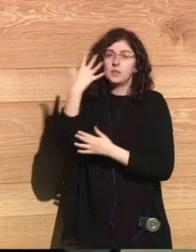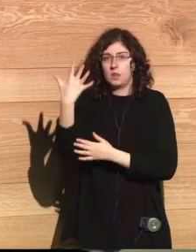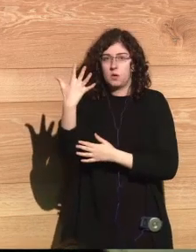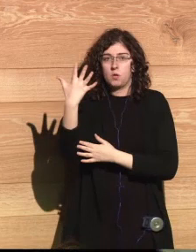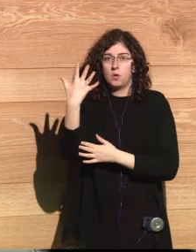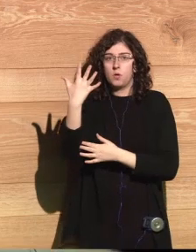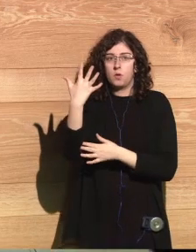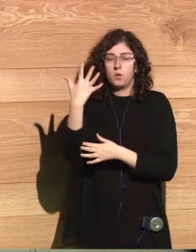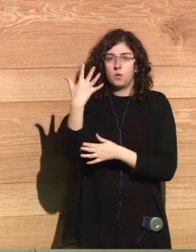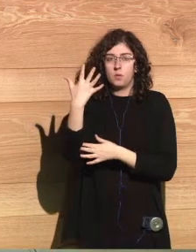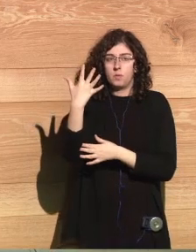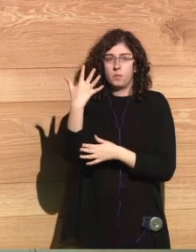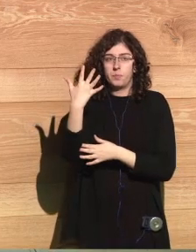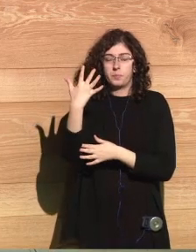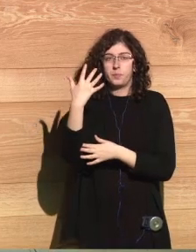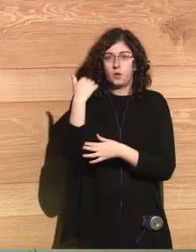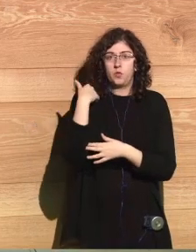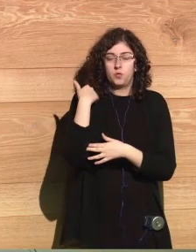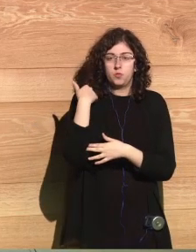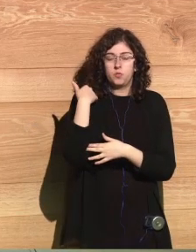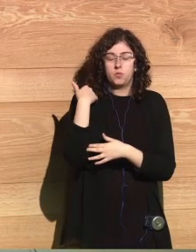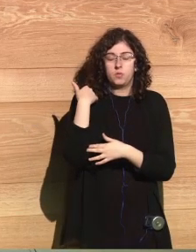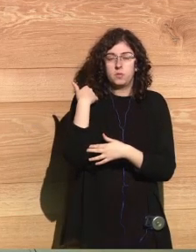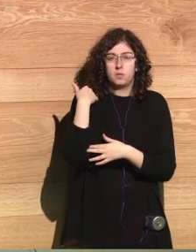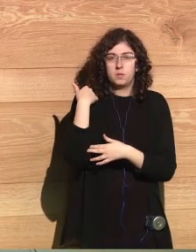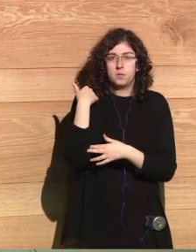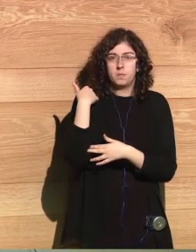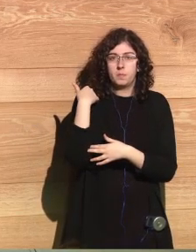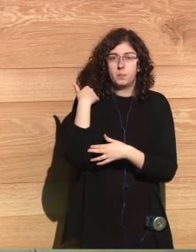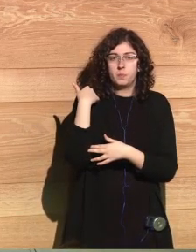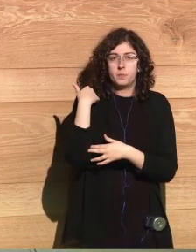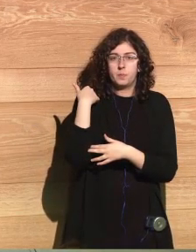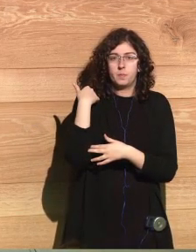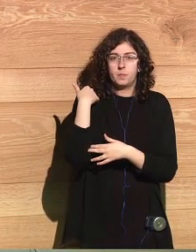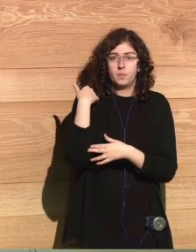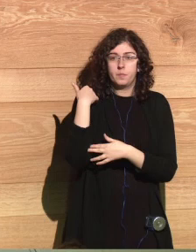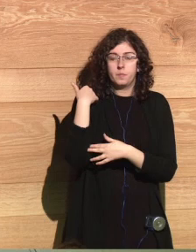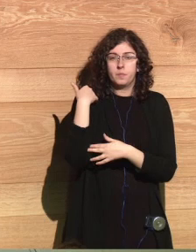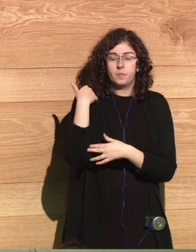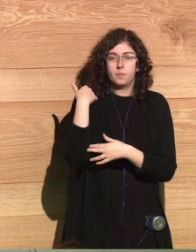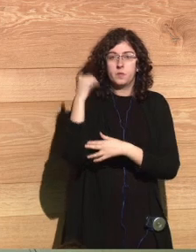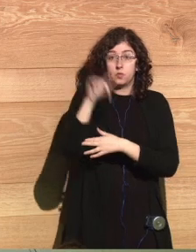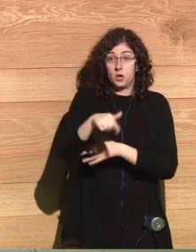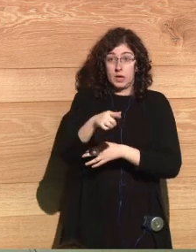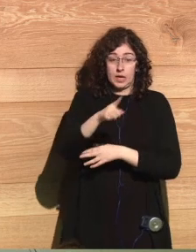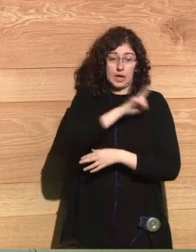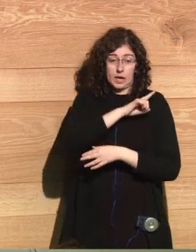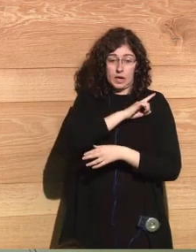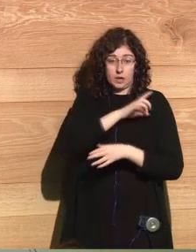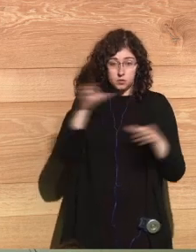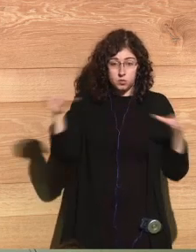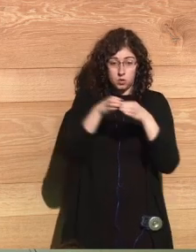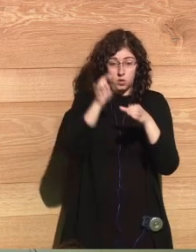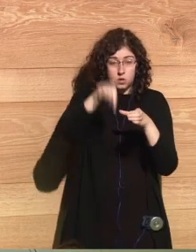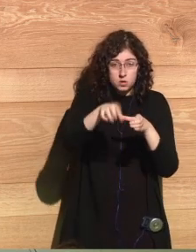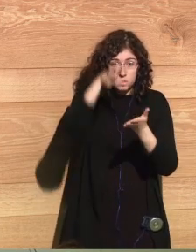I happened to be at the army headquarter, which was about 1